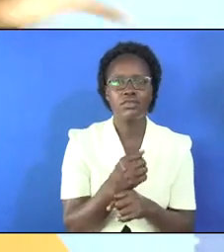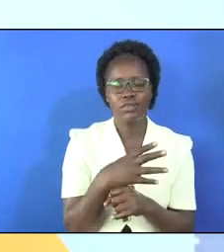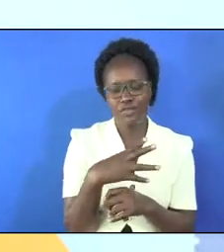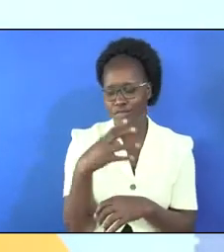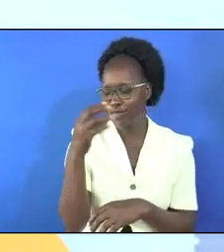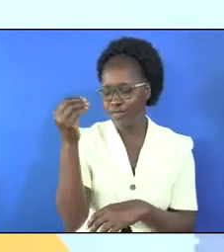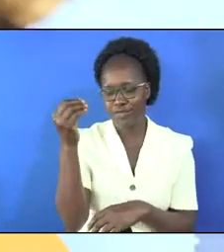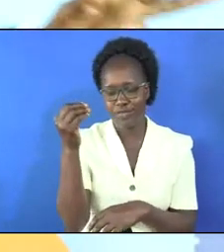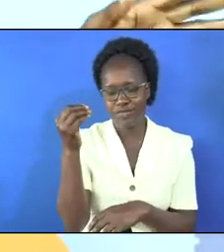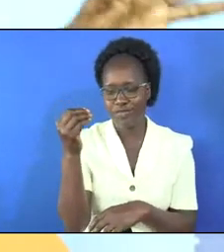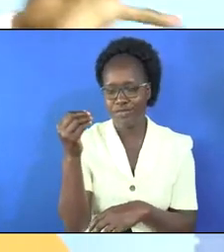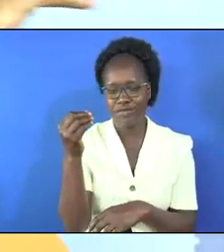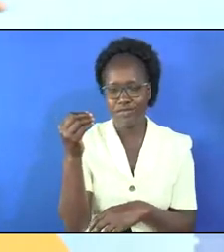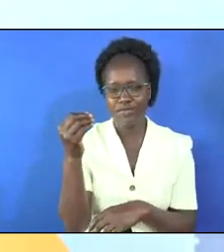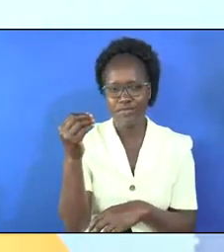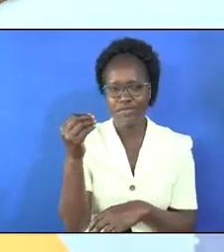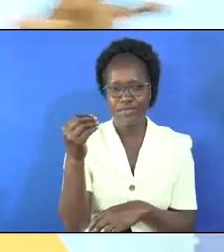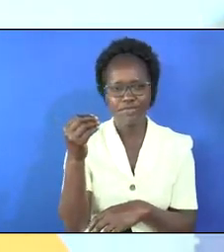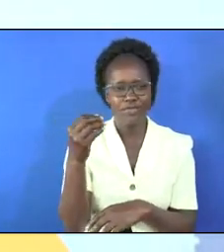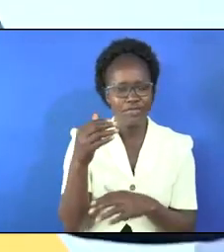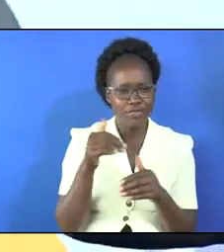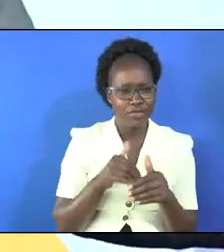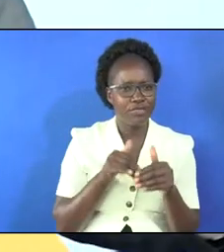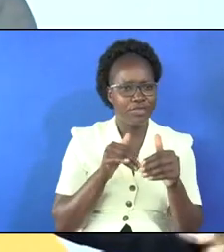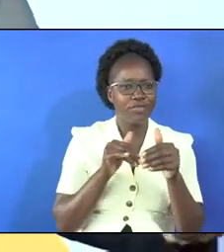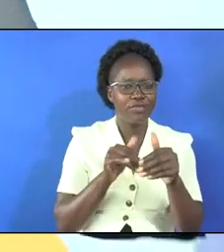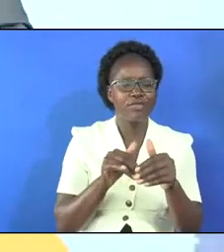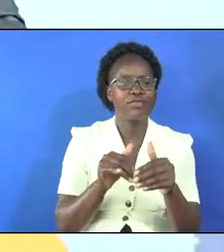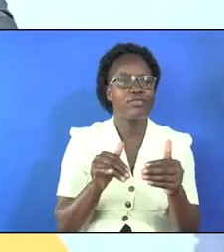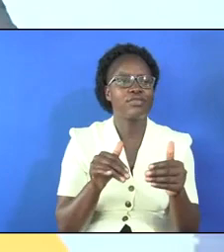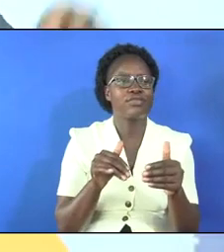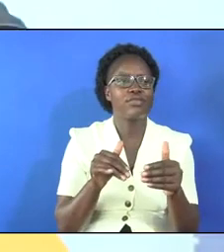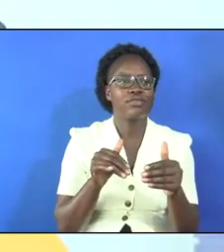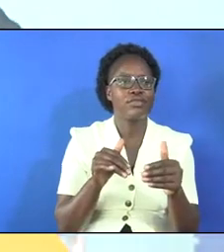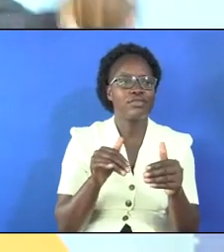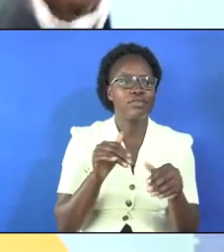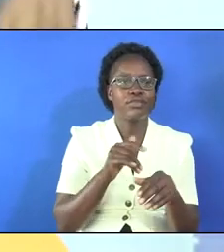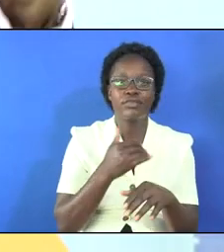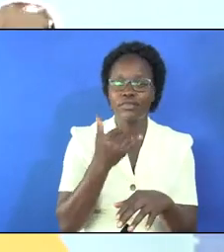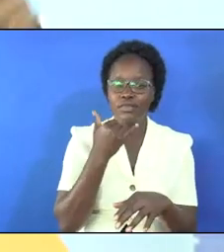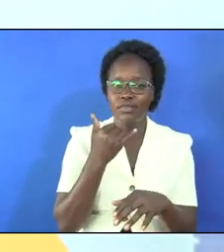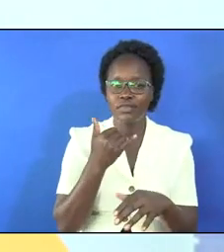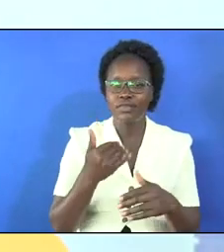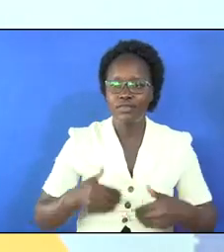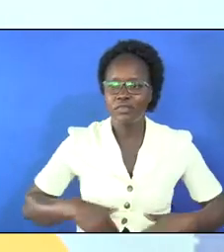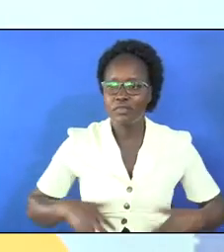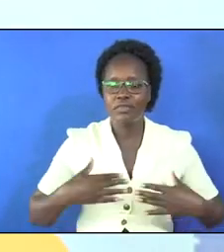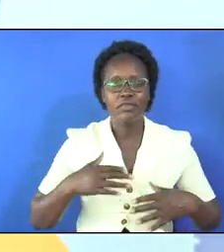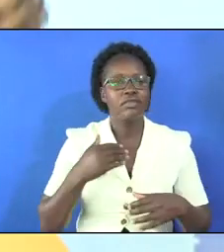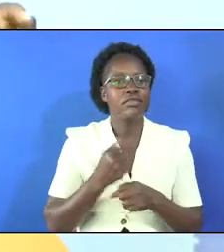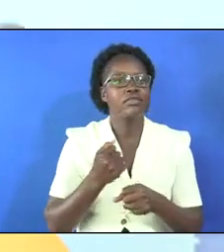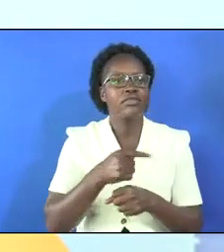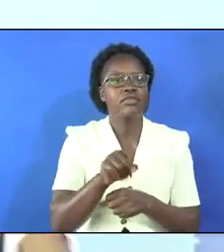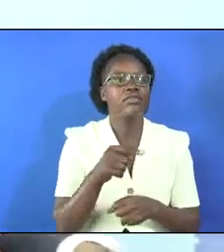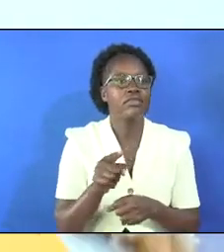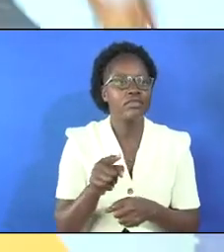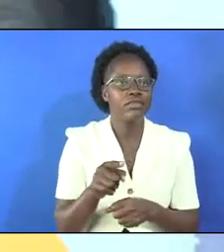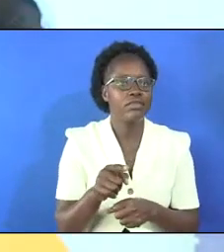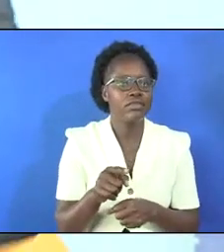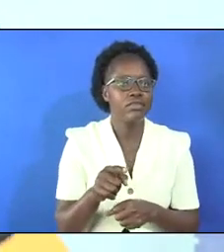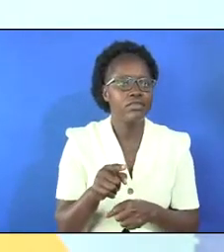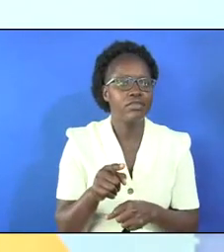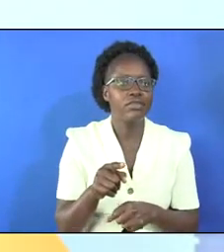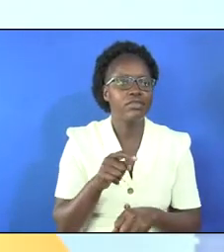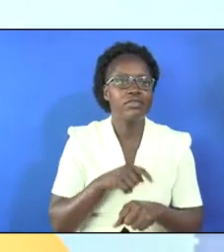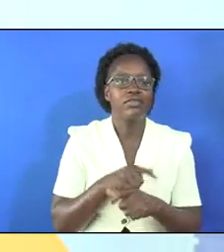and every now and then you begin to follow you begin to follow and one mistake that the young people do for themselves that